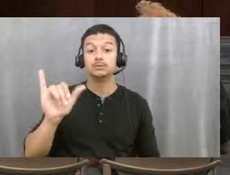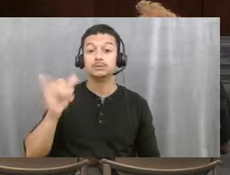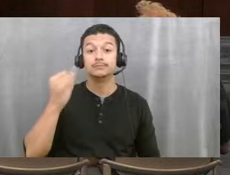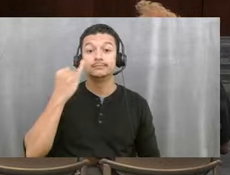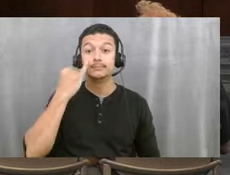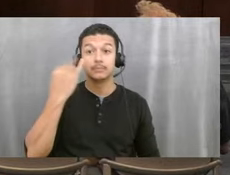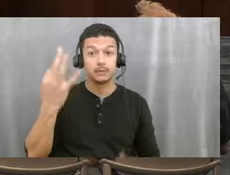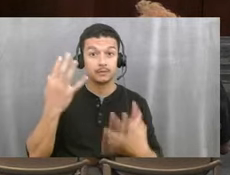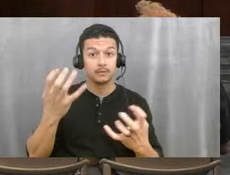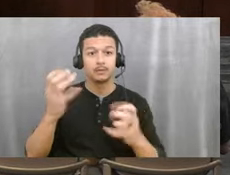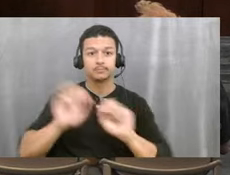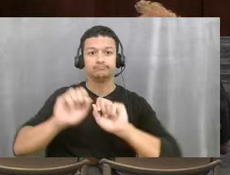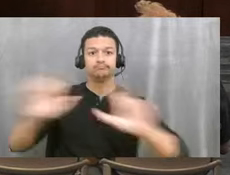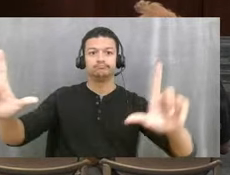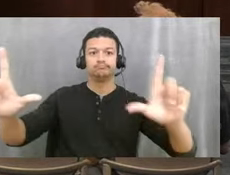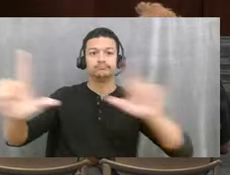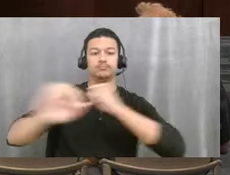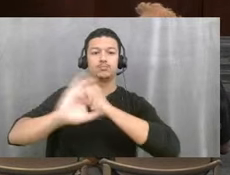broadcast.